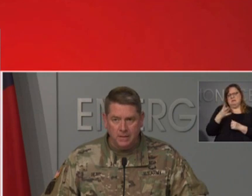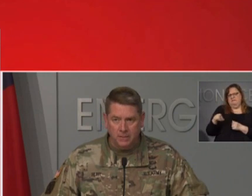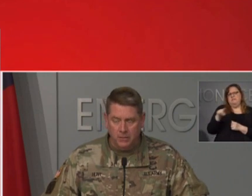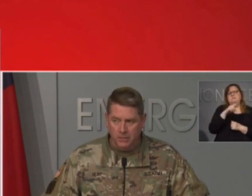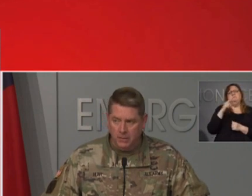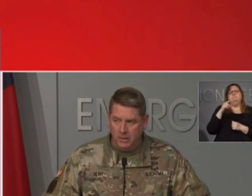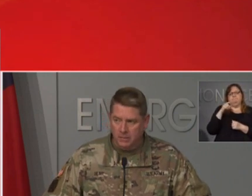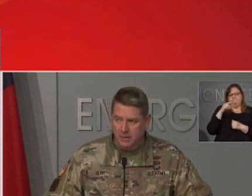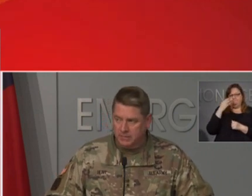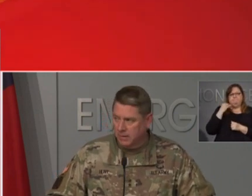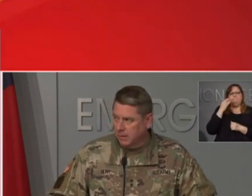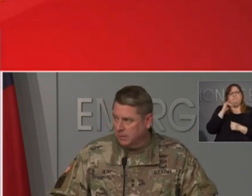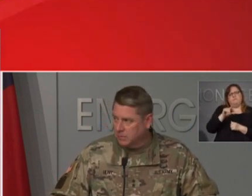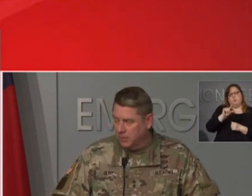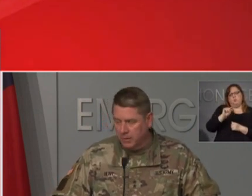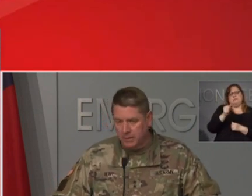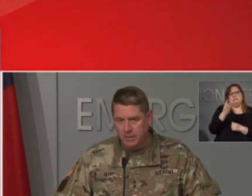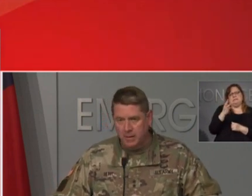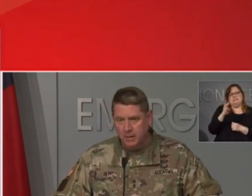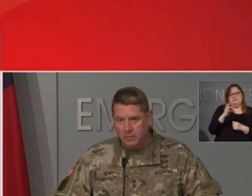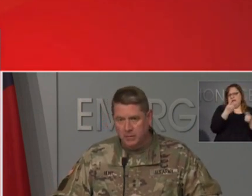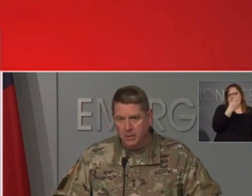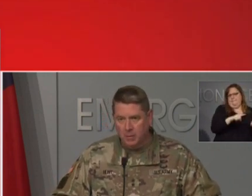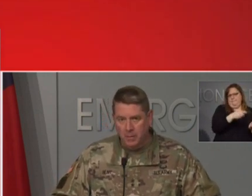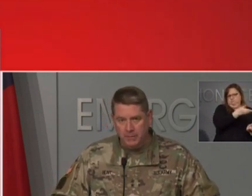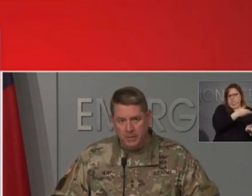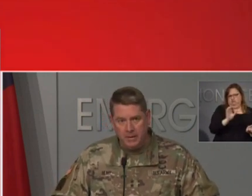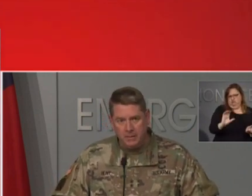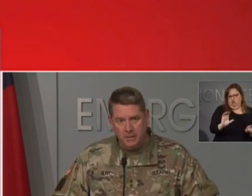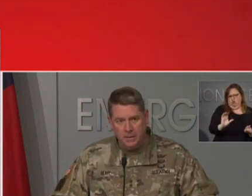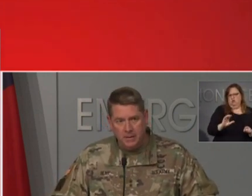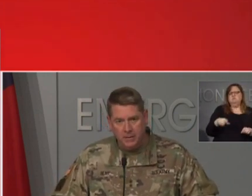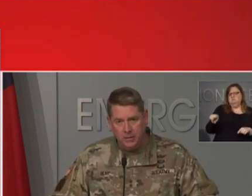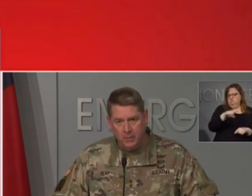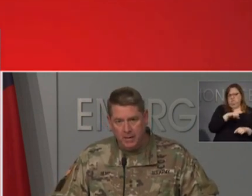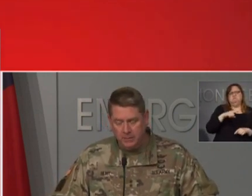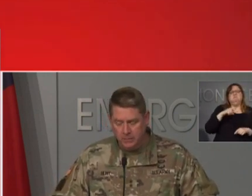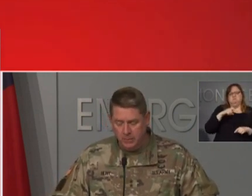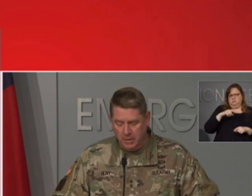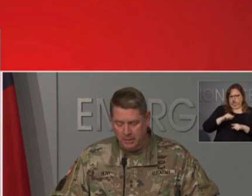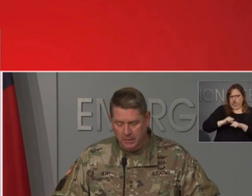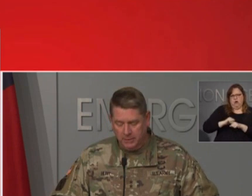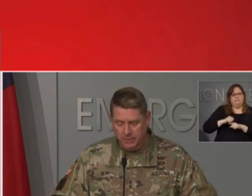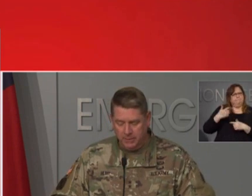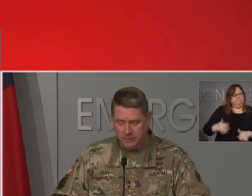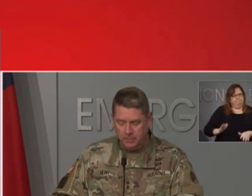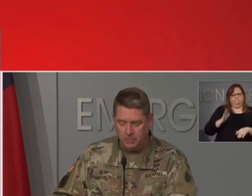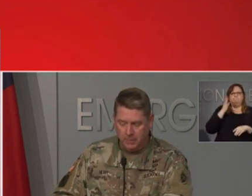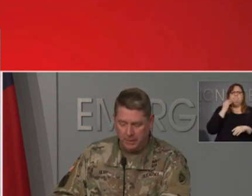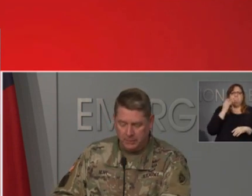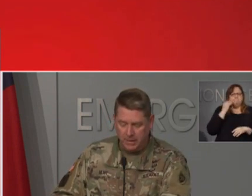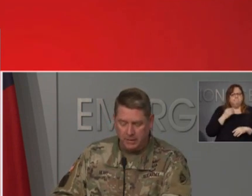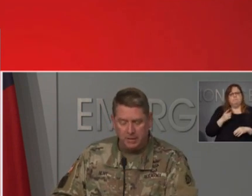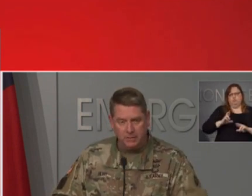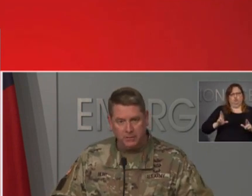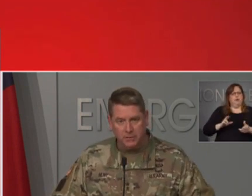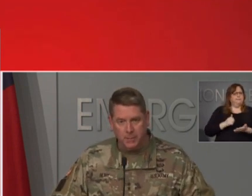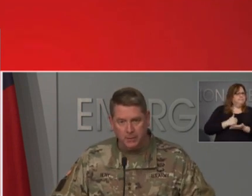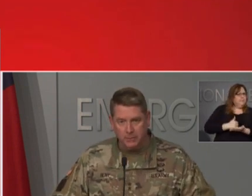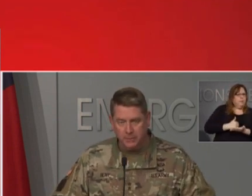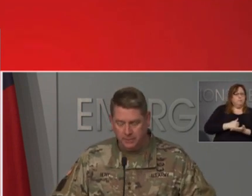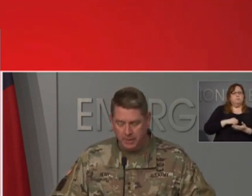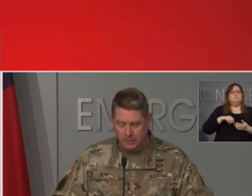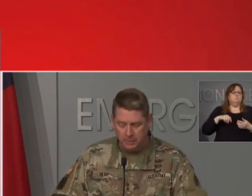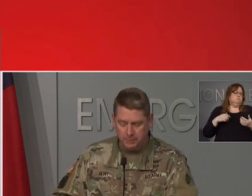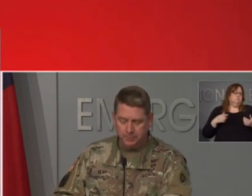during the incident in Charlotte. So they are well-trained, and they are ready to assist when our state needs us